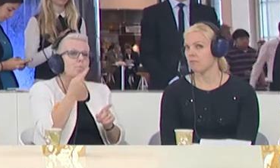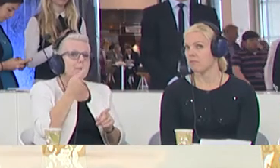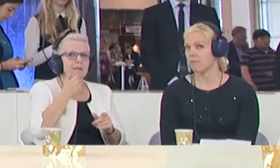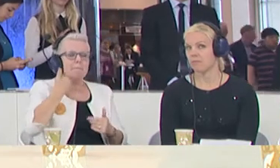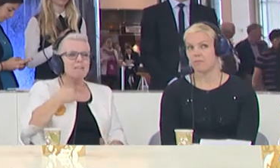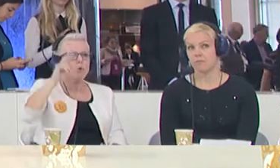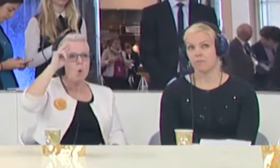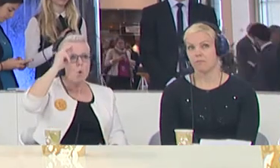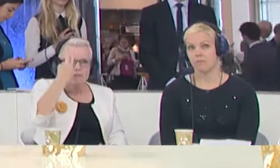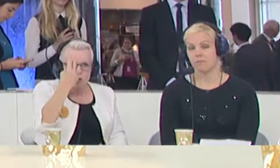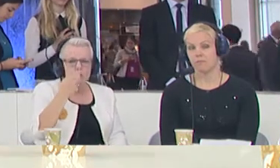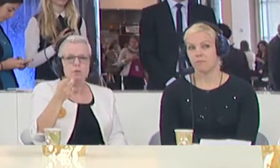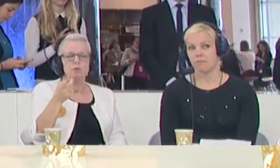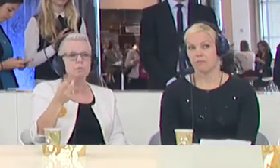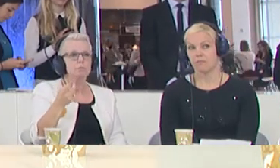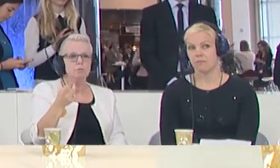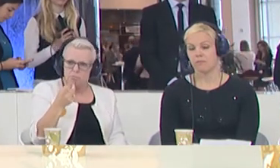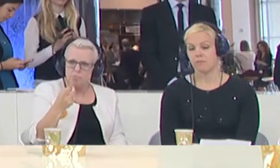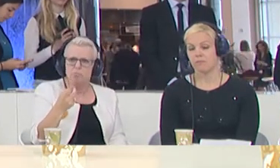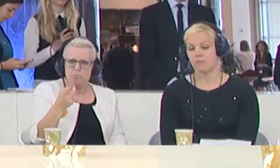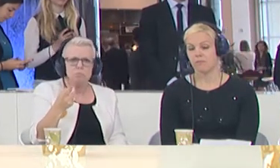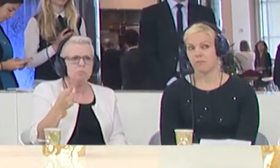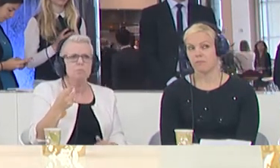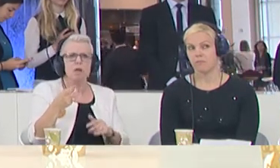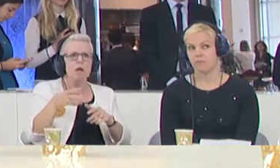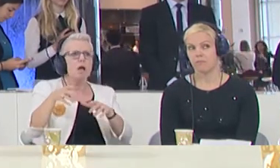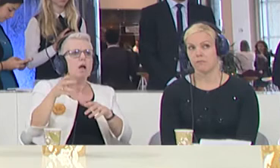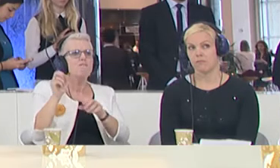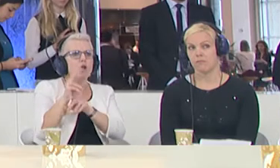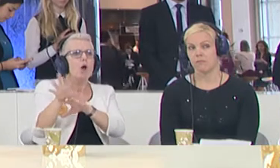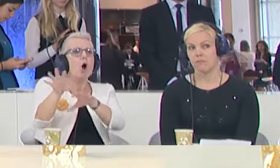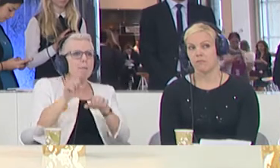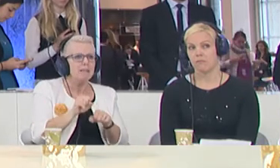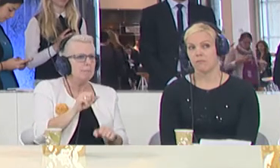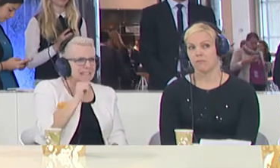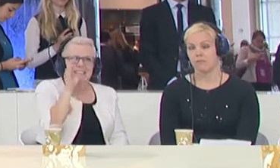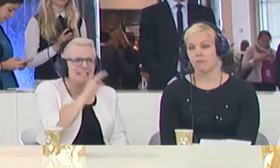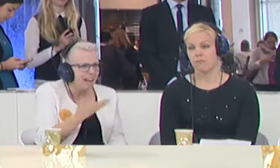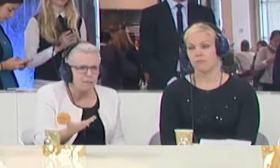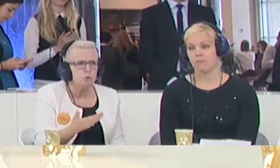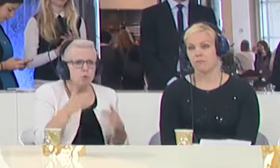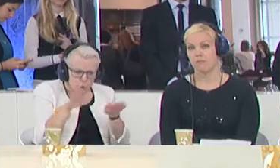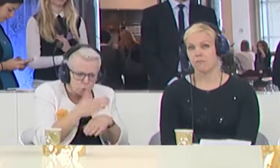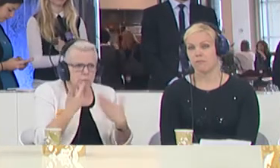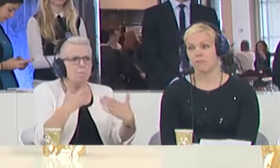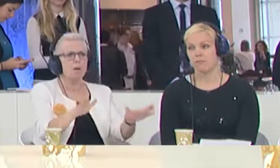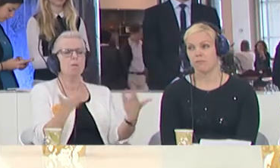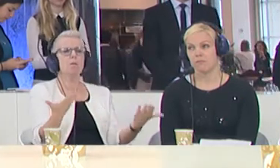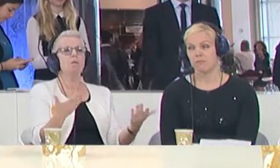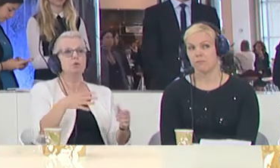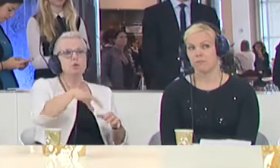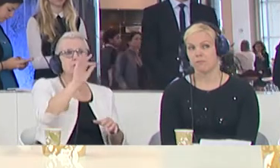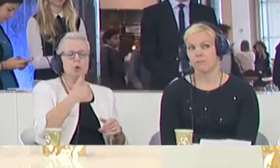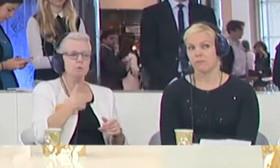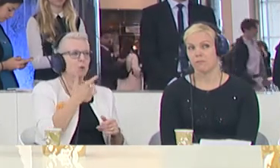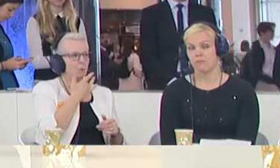people that it's a good thing to take on board refugees, that they're an asset for our communities. And sometimes I wish I